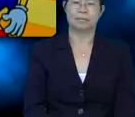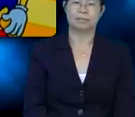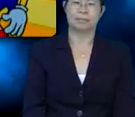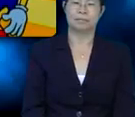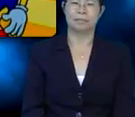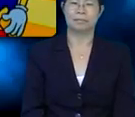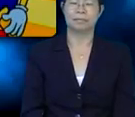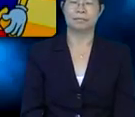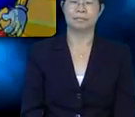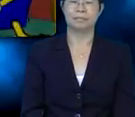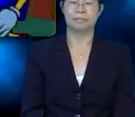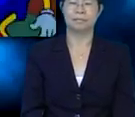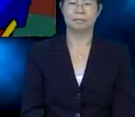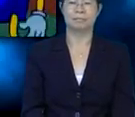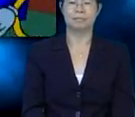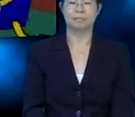identify them.